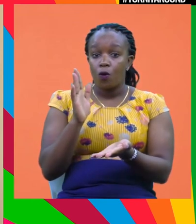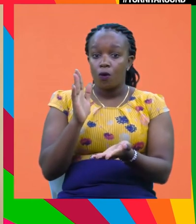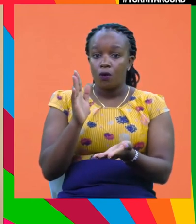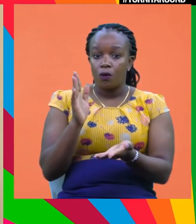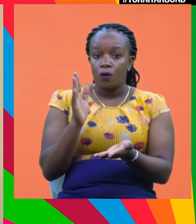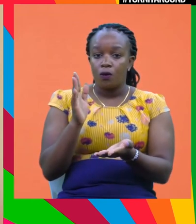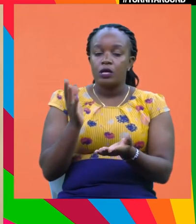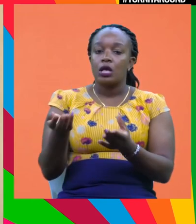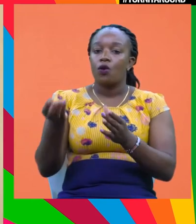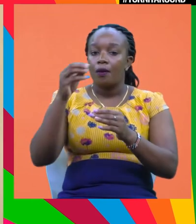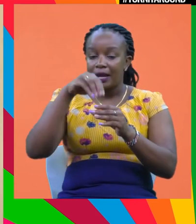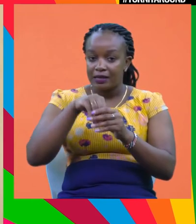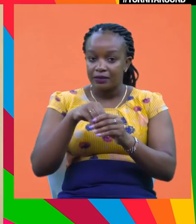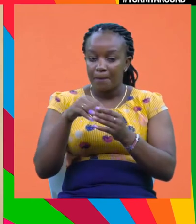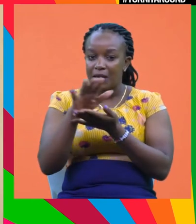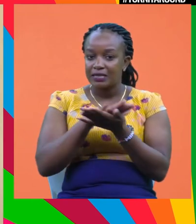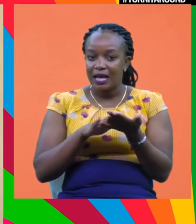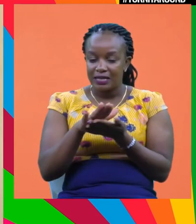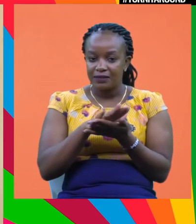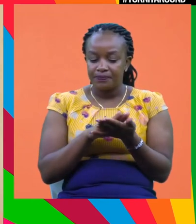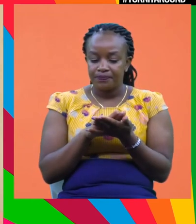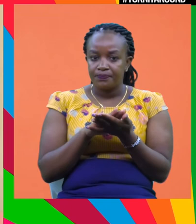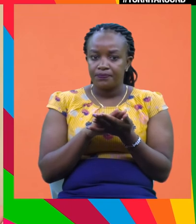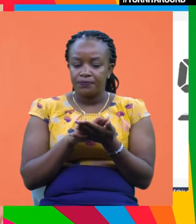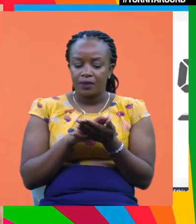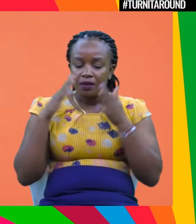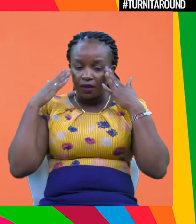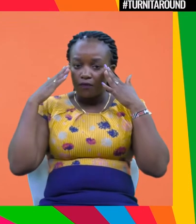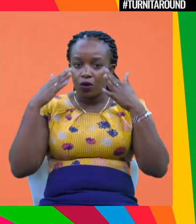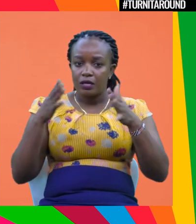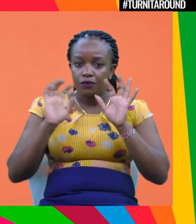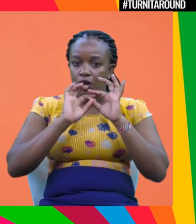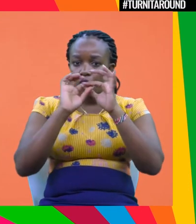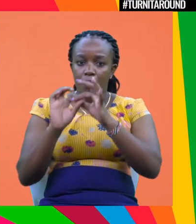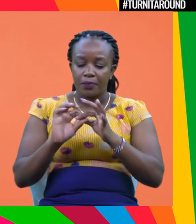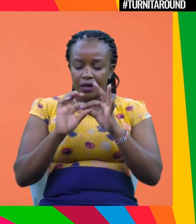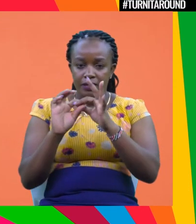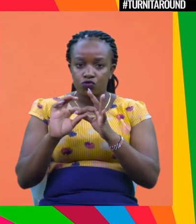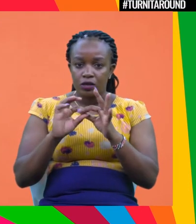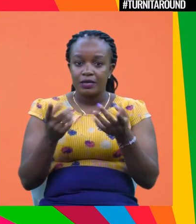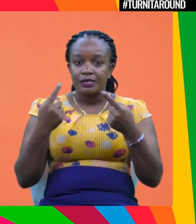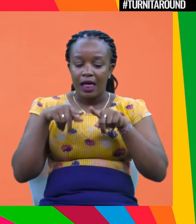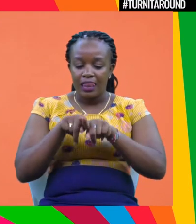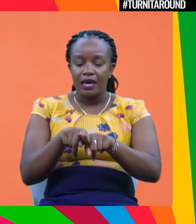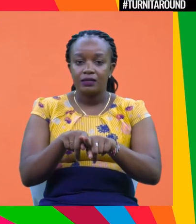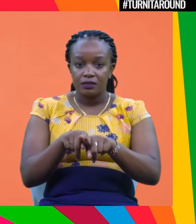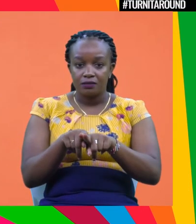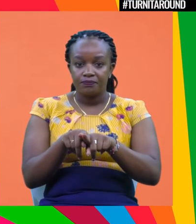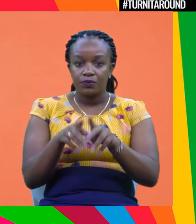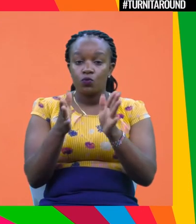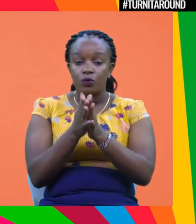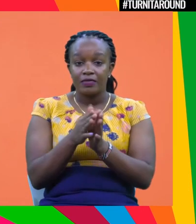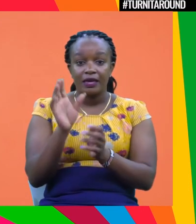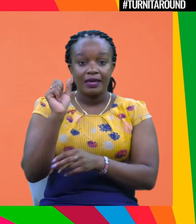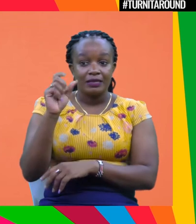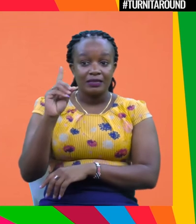encompassing. Basically, the purpose of the corporation is aligned with answering